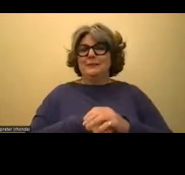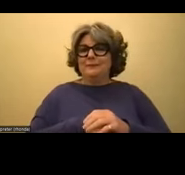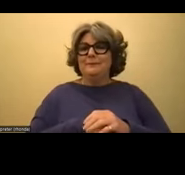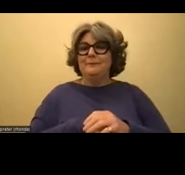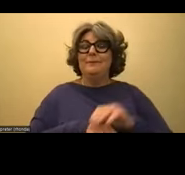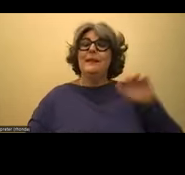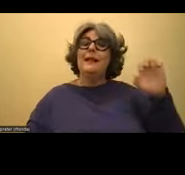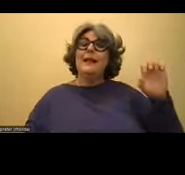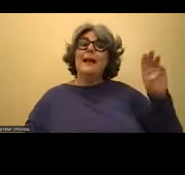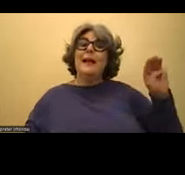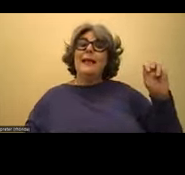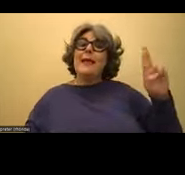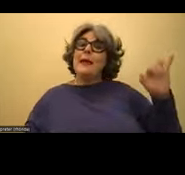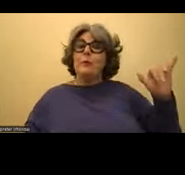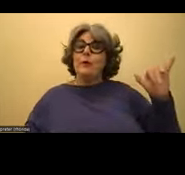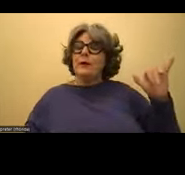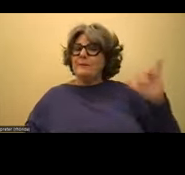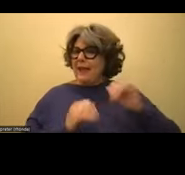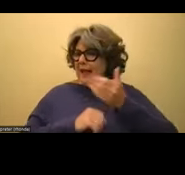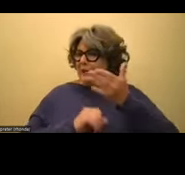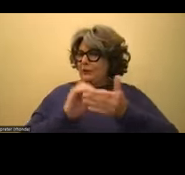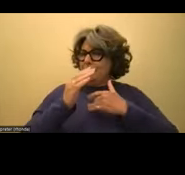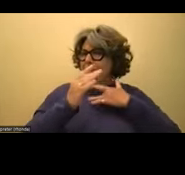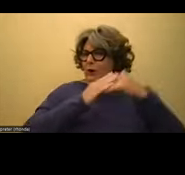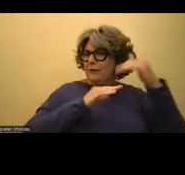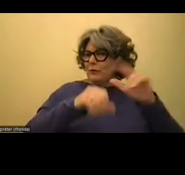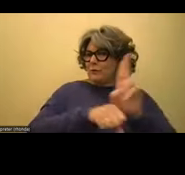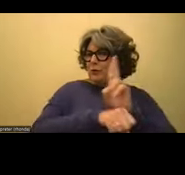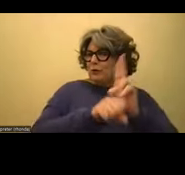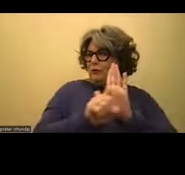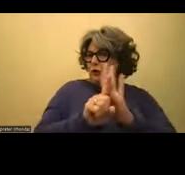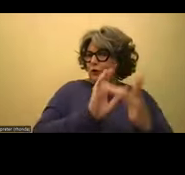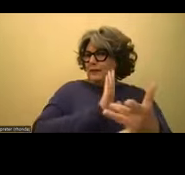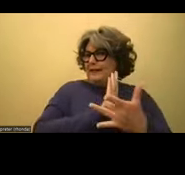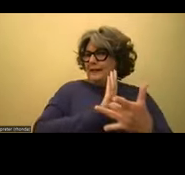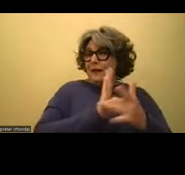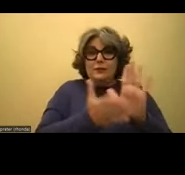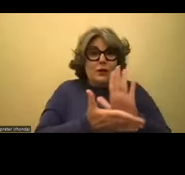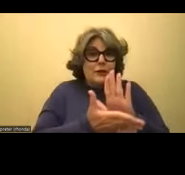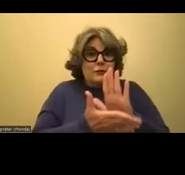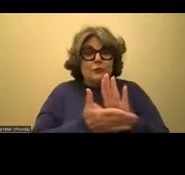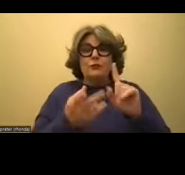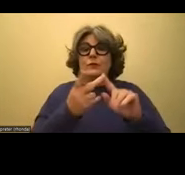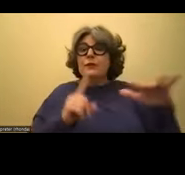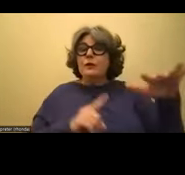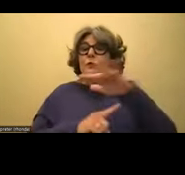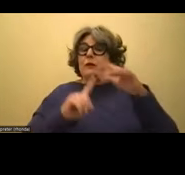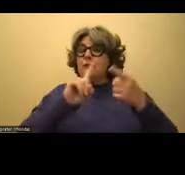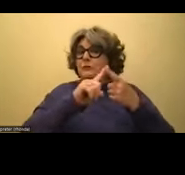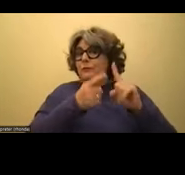Emory, for you, how did you get comfortable using your technology at school and around your peers?